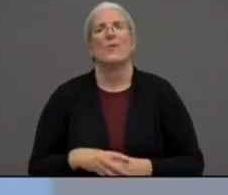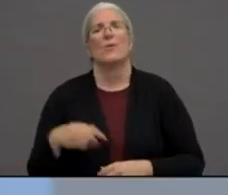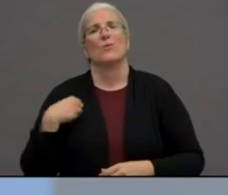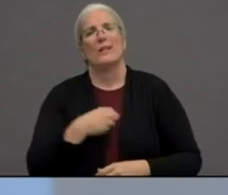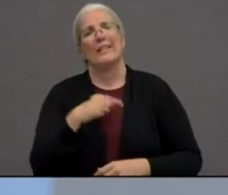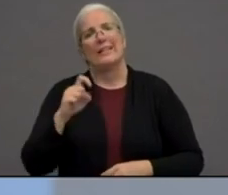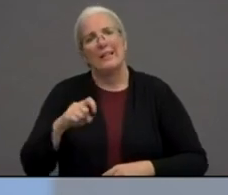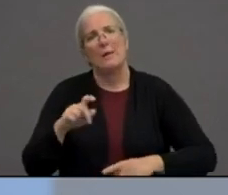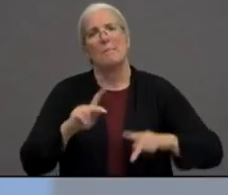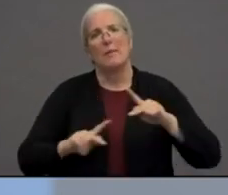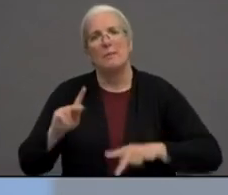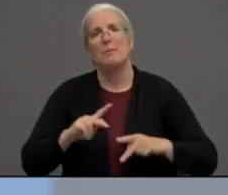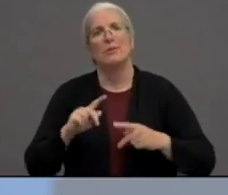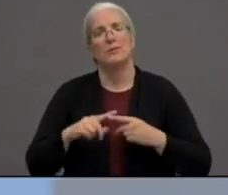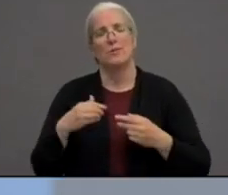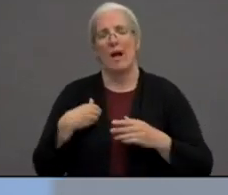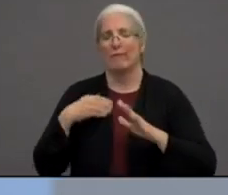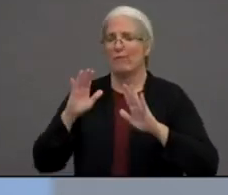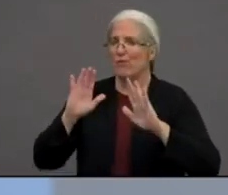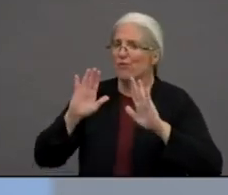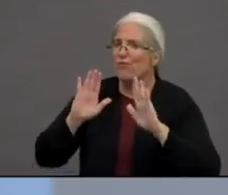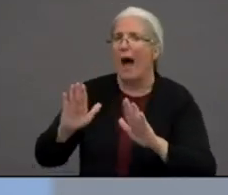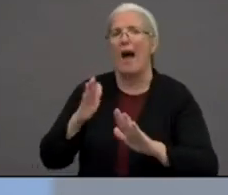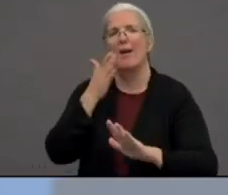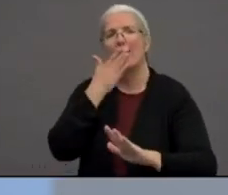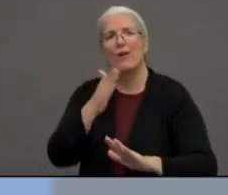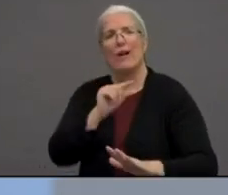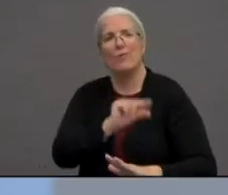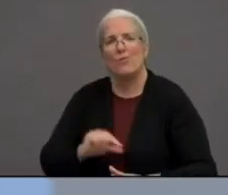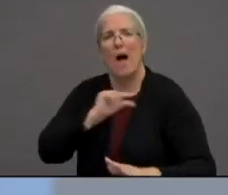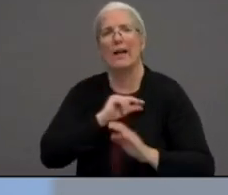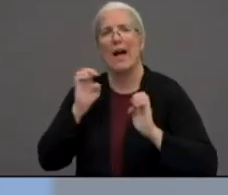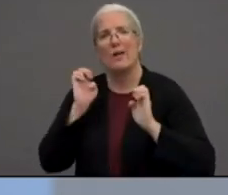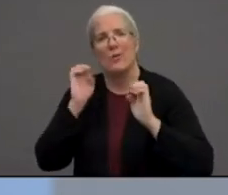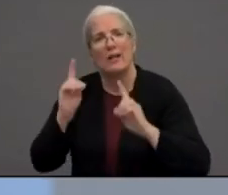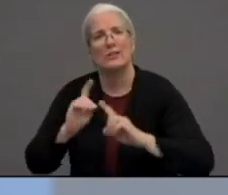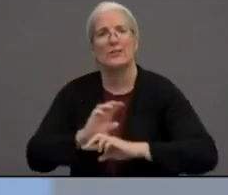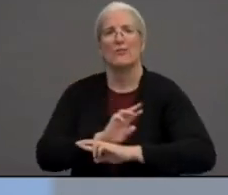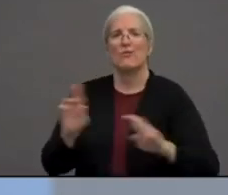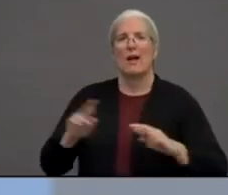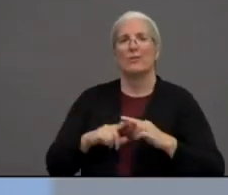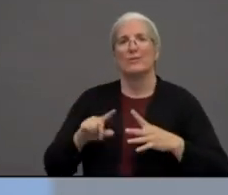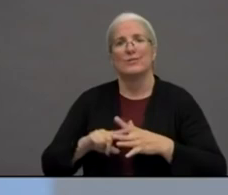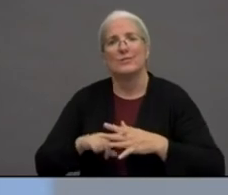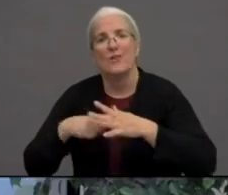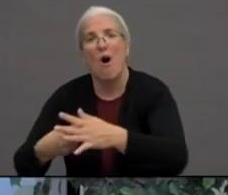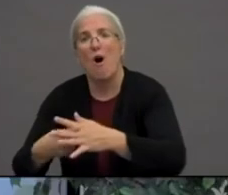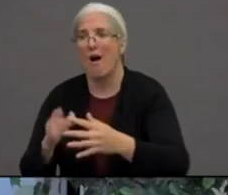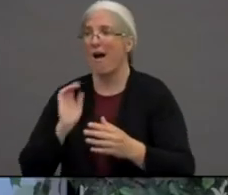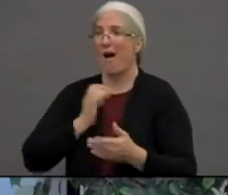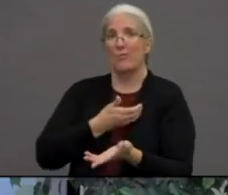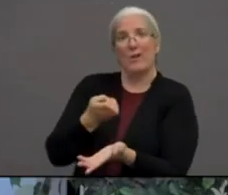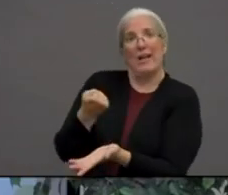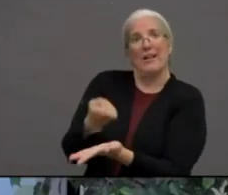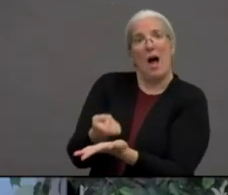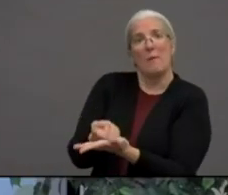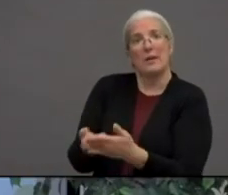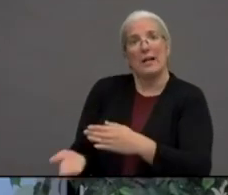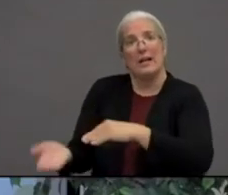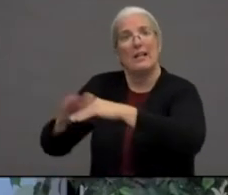great education and be ready to hit the ground running when our economy improves. Omar, thank you for being here.